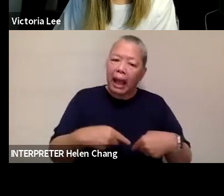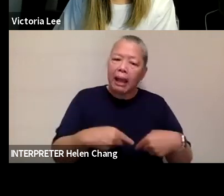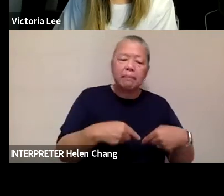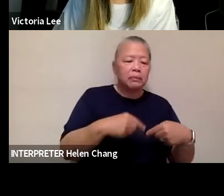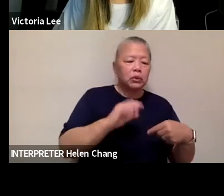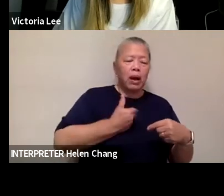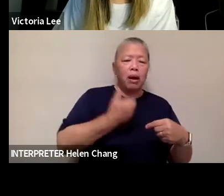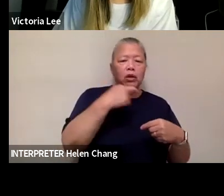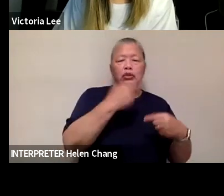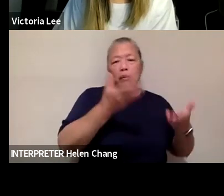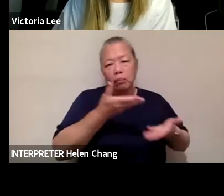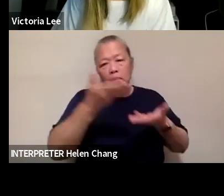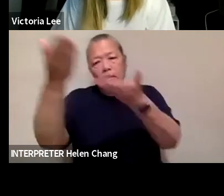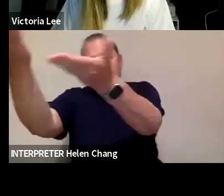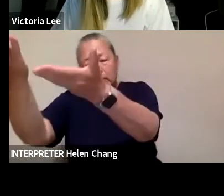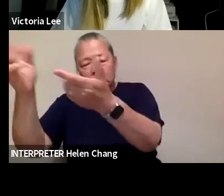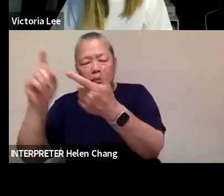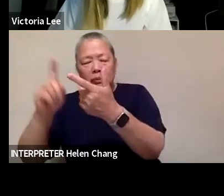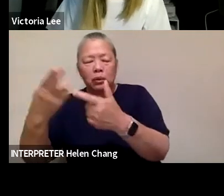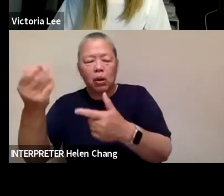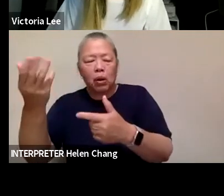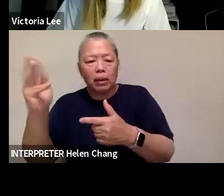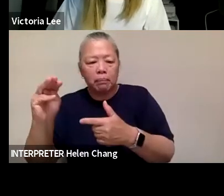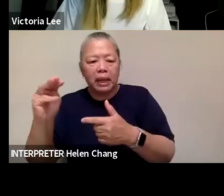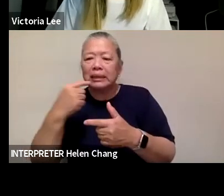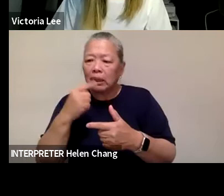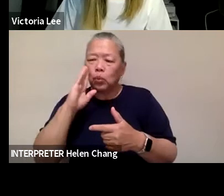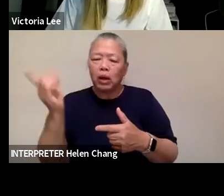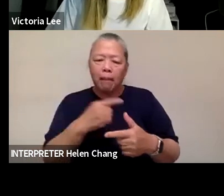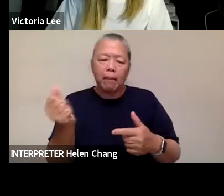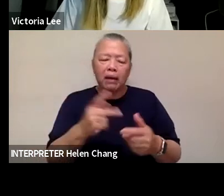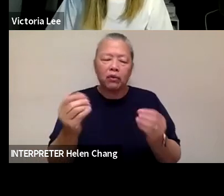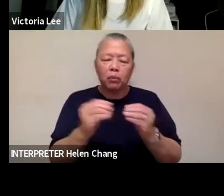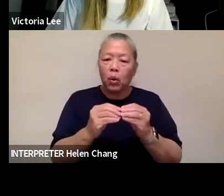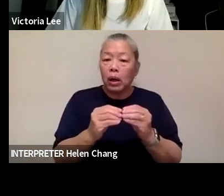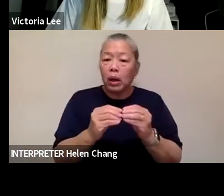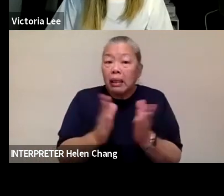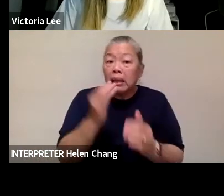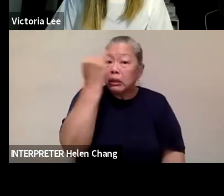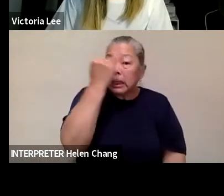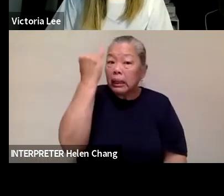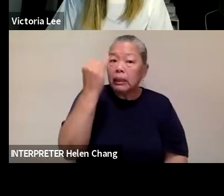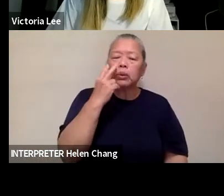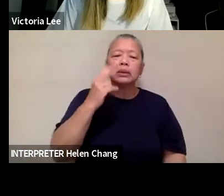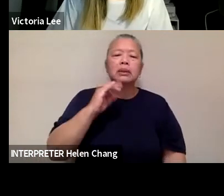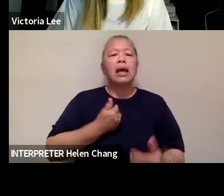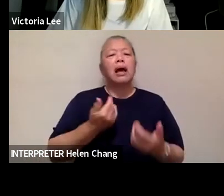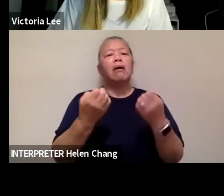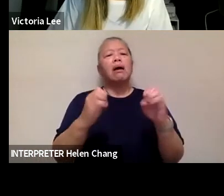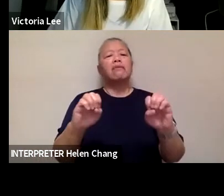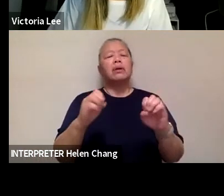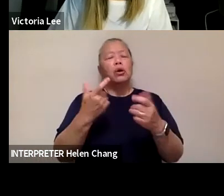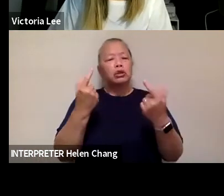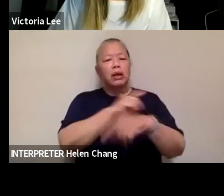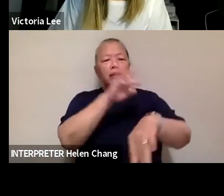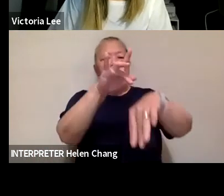Harlem and brought her staff with it. And then says, I'll be back for more. And then little Italy, you can see our campaign is that we reach out to